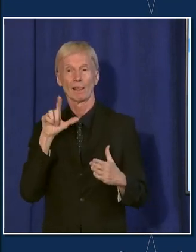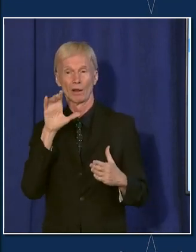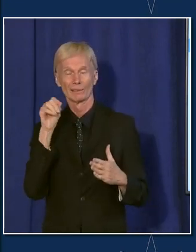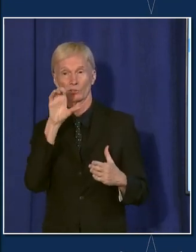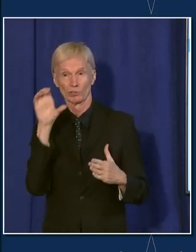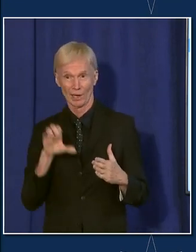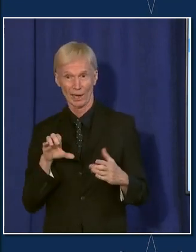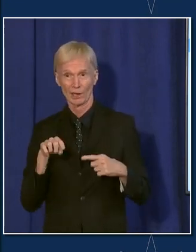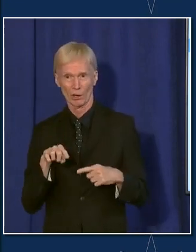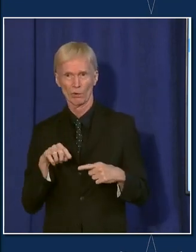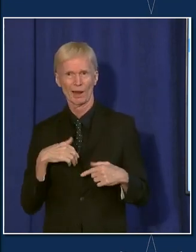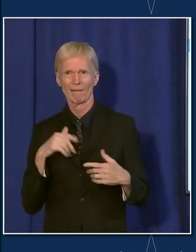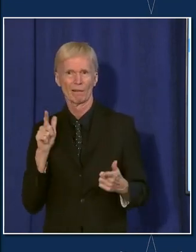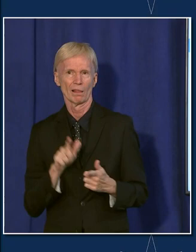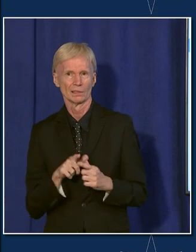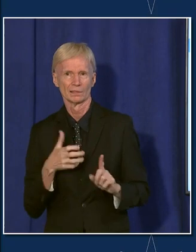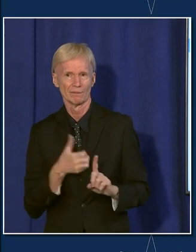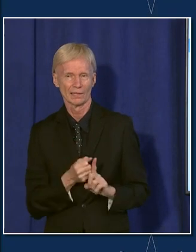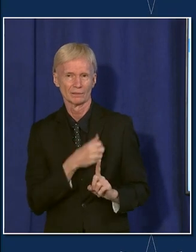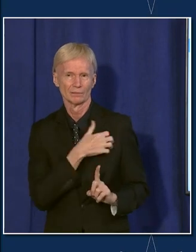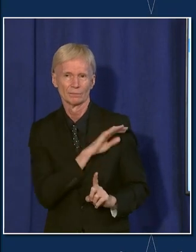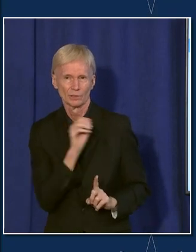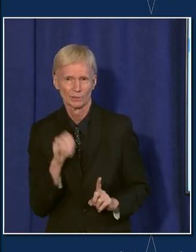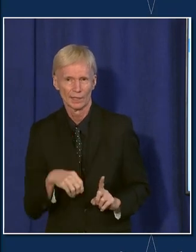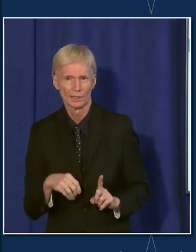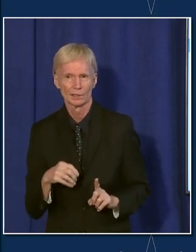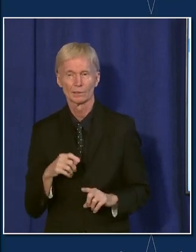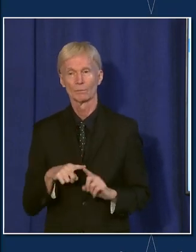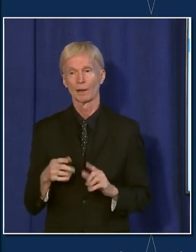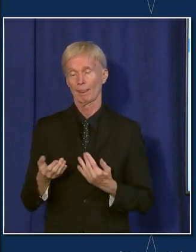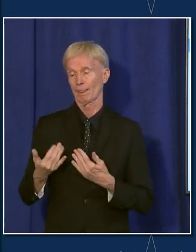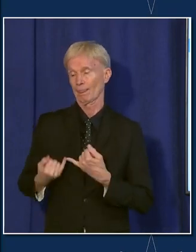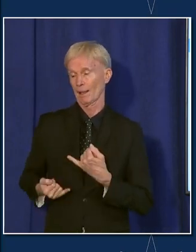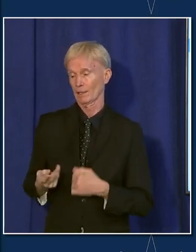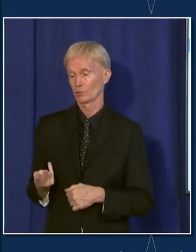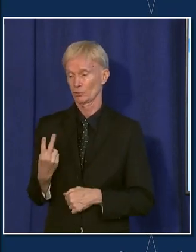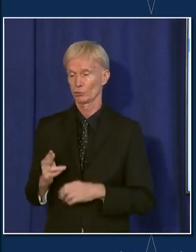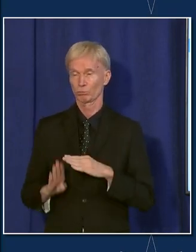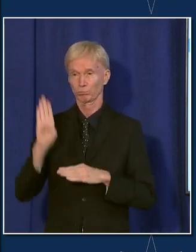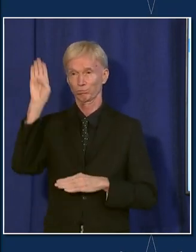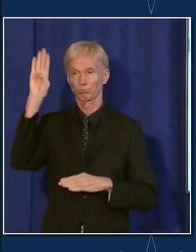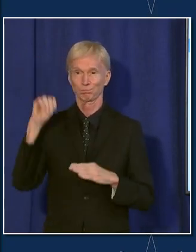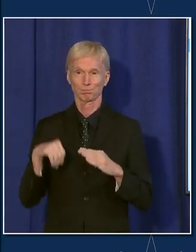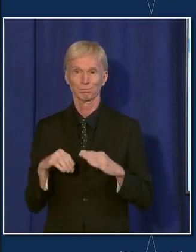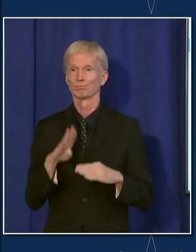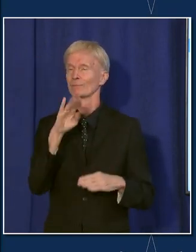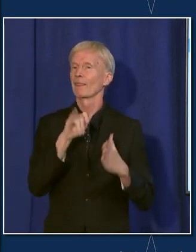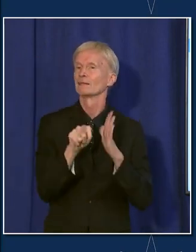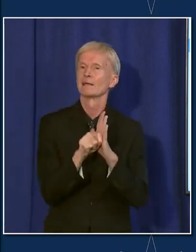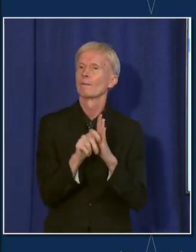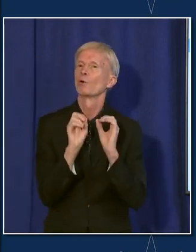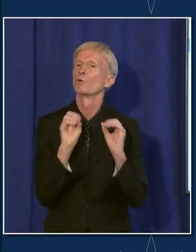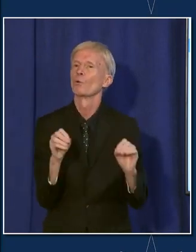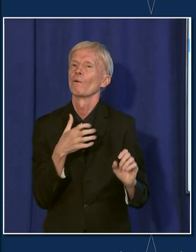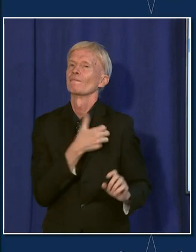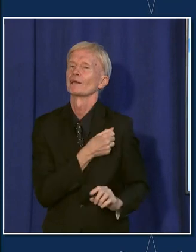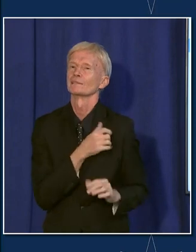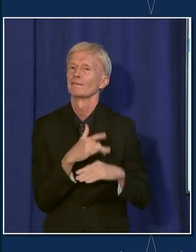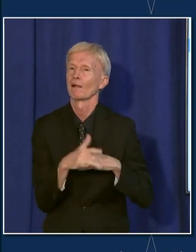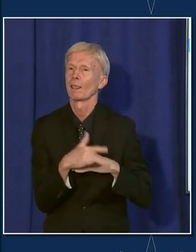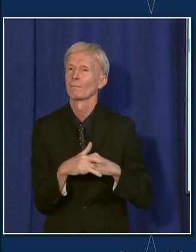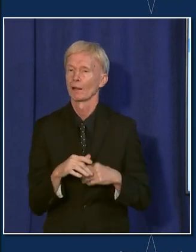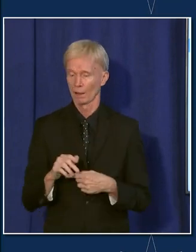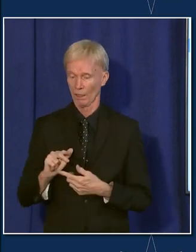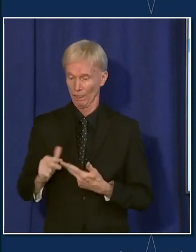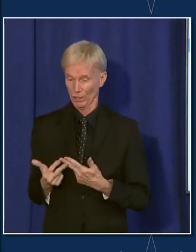if you look, the first two big surges that we had were really before vaccine was available. That third surge in kind of